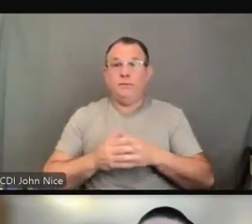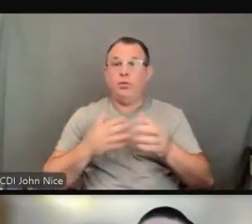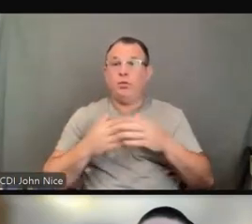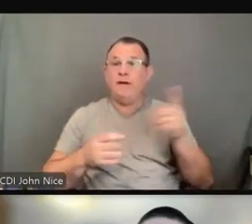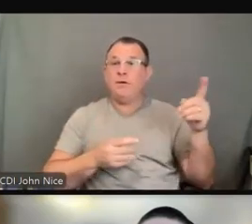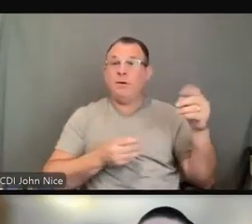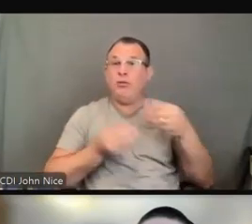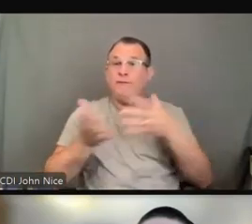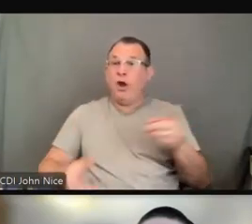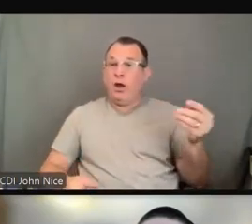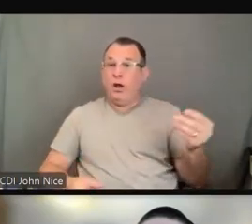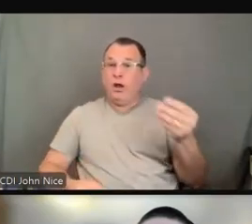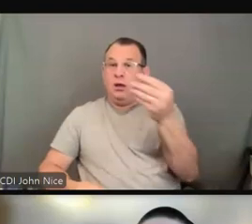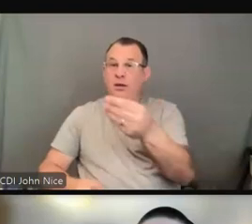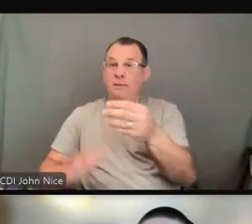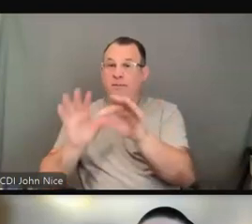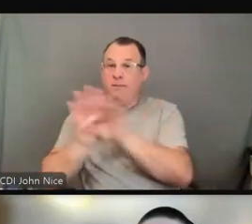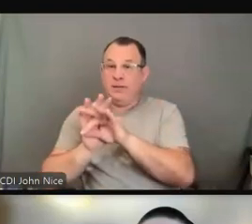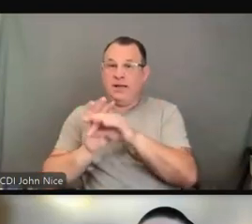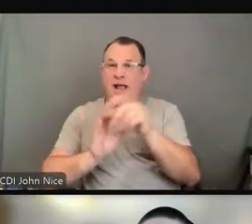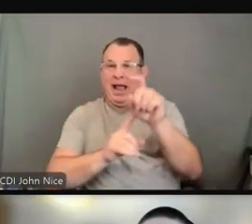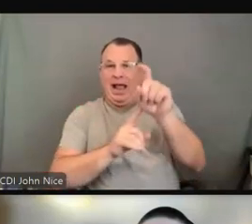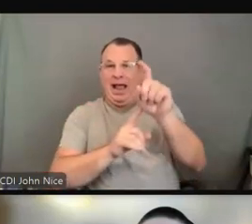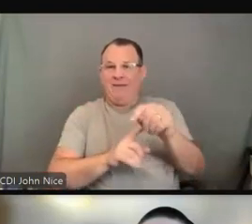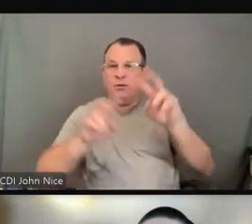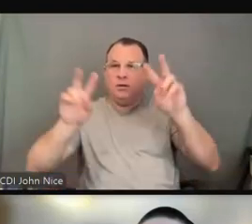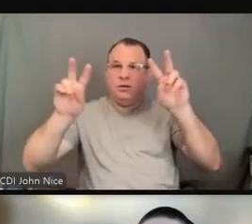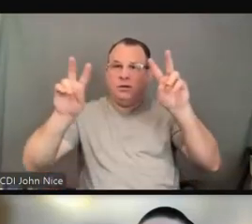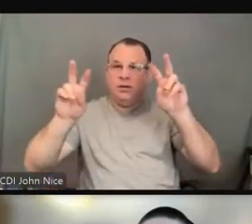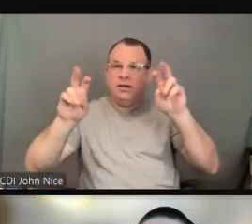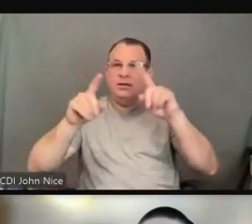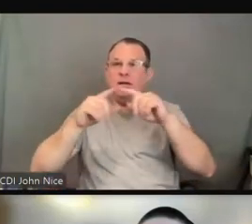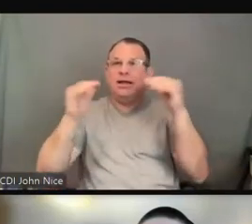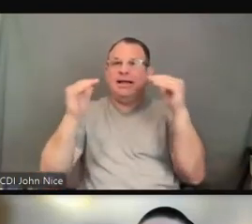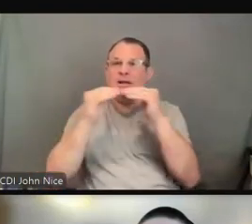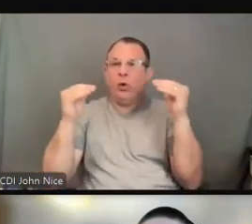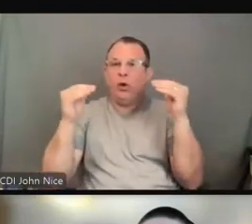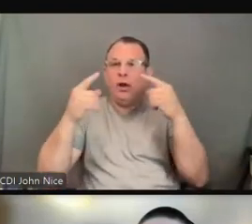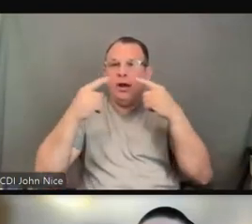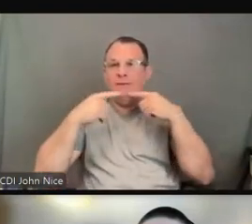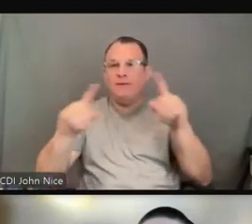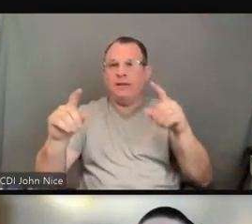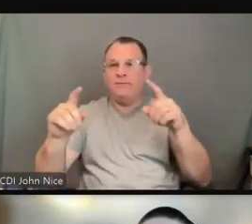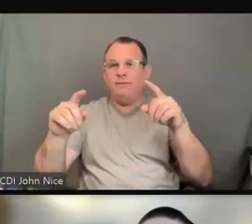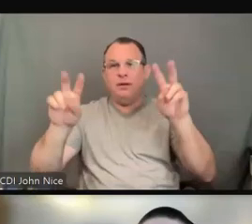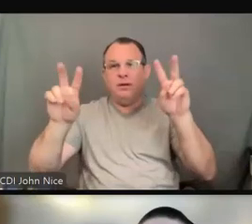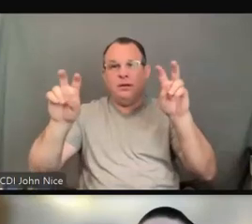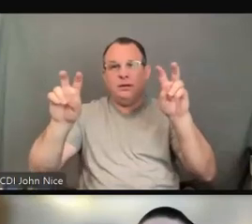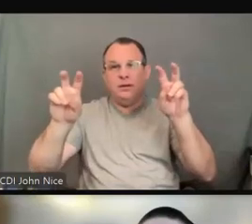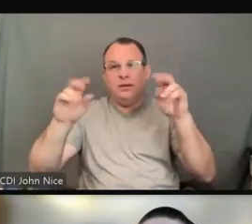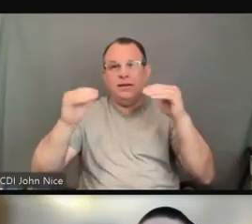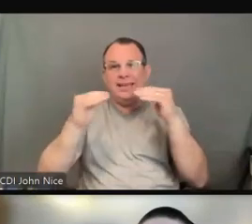quotations, equally effective. It has to be equally effective and the